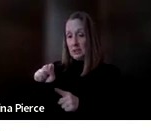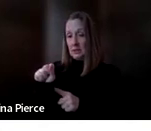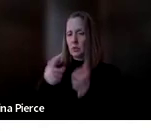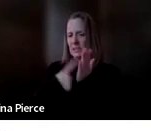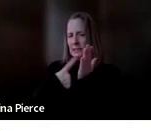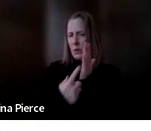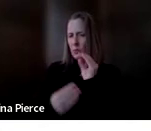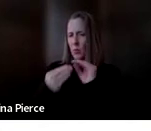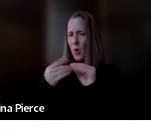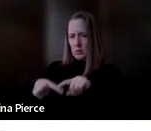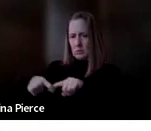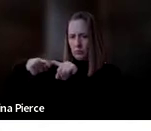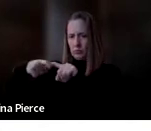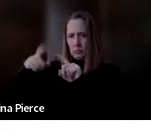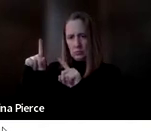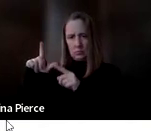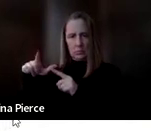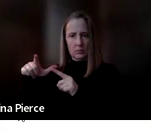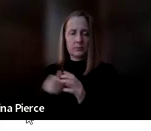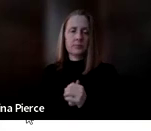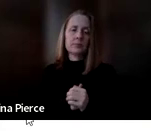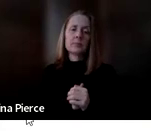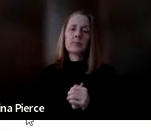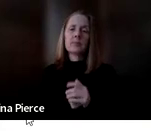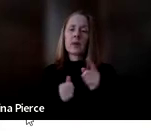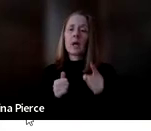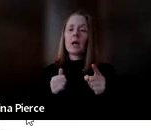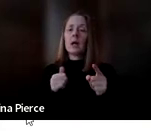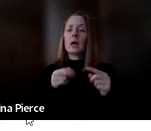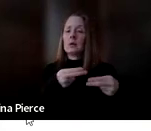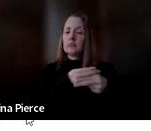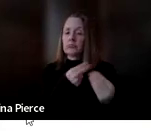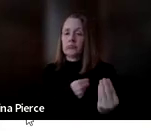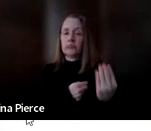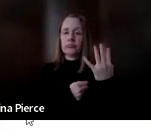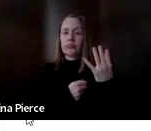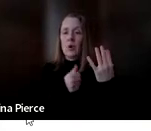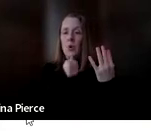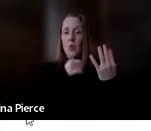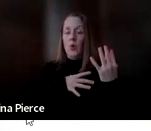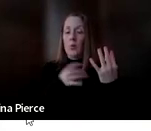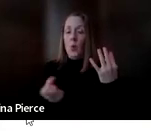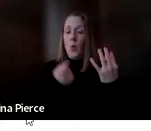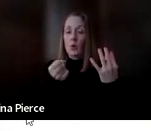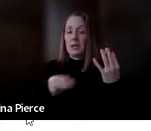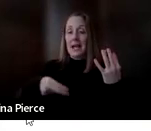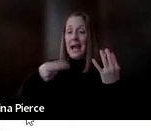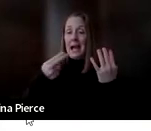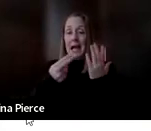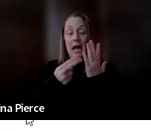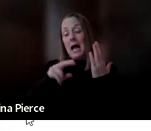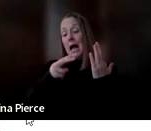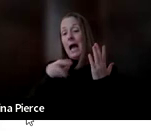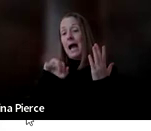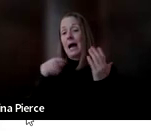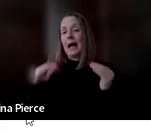have on this slide are of a woman holding a high tech AAC device, and there is a child